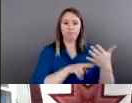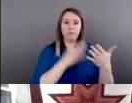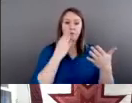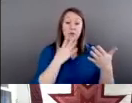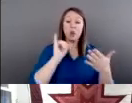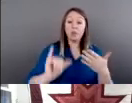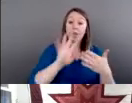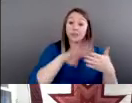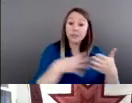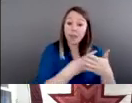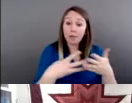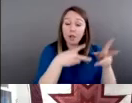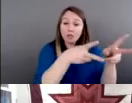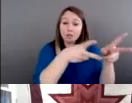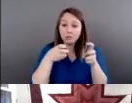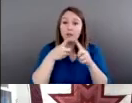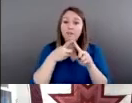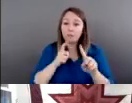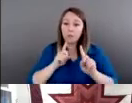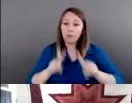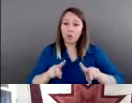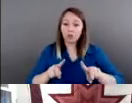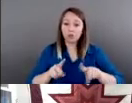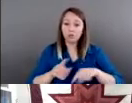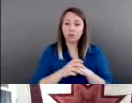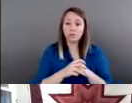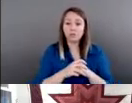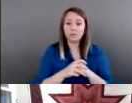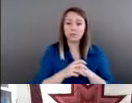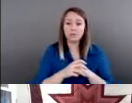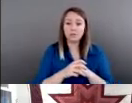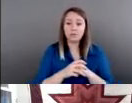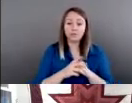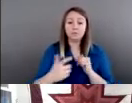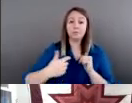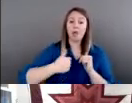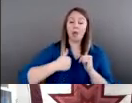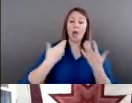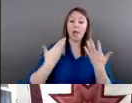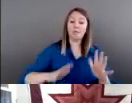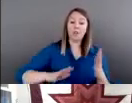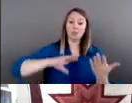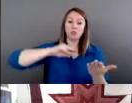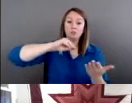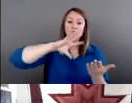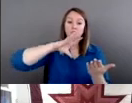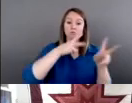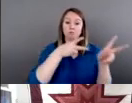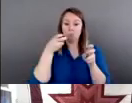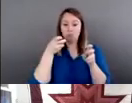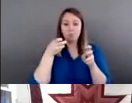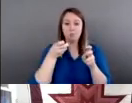from the report. I screenshotted it, as you can see, and this is the difficult information.